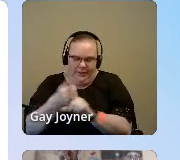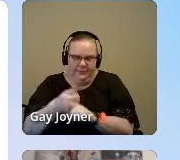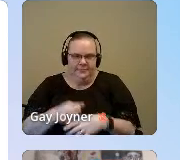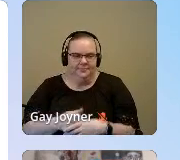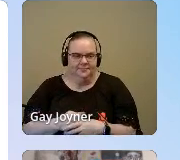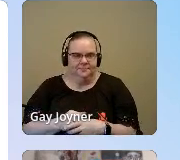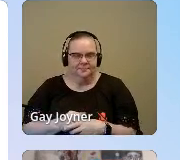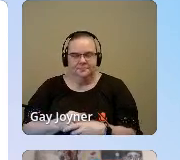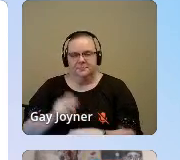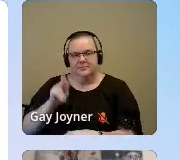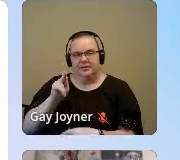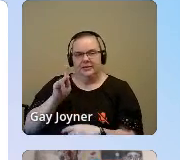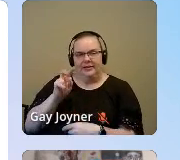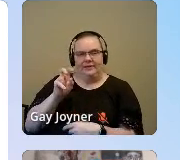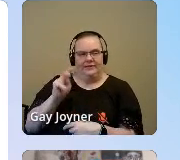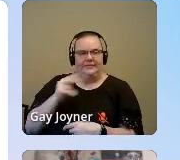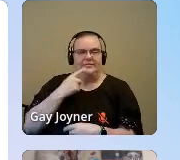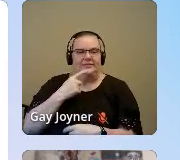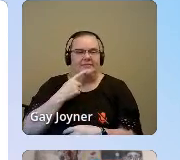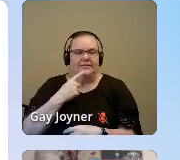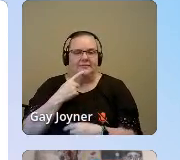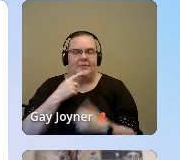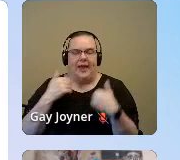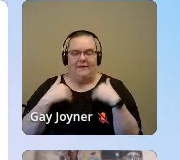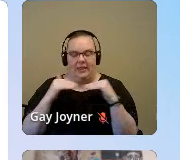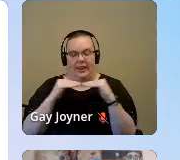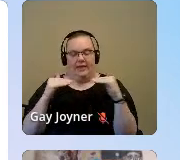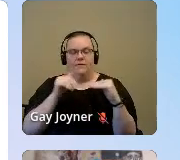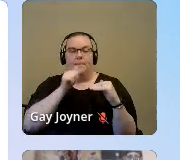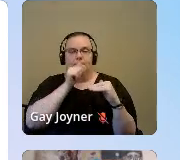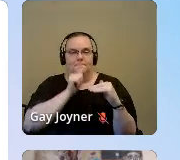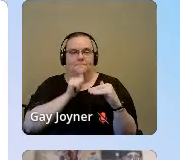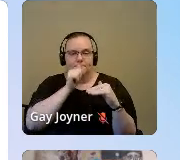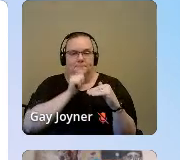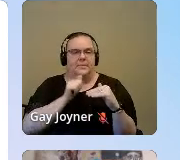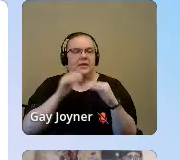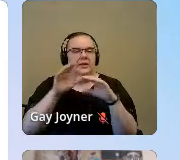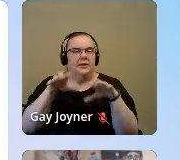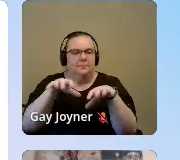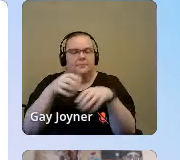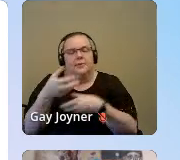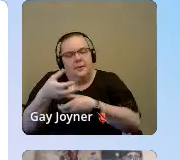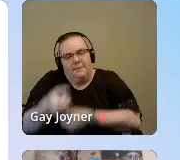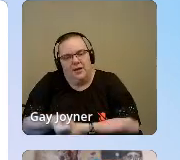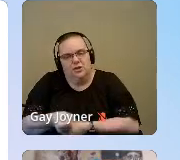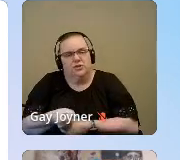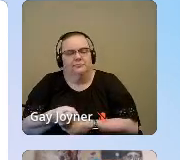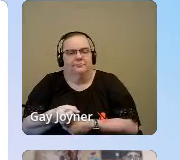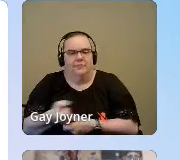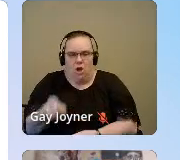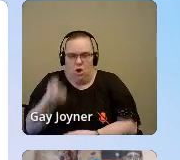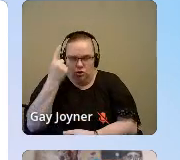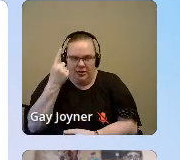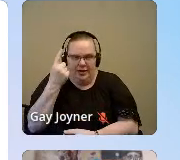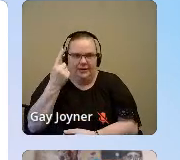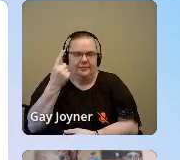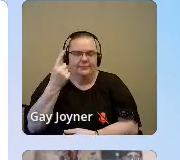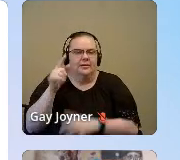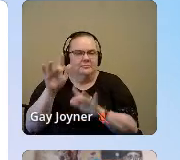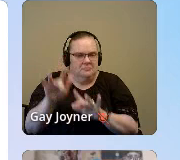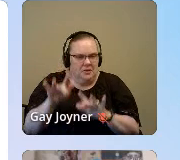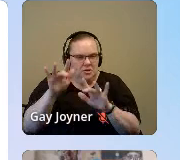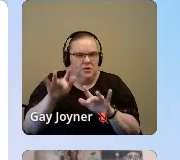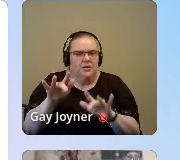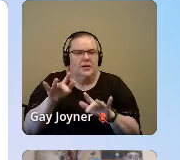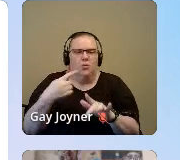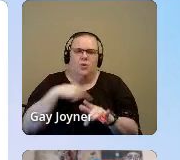Kevin says, a level of compassion, patience, and understanding, pour hope into them. We don't have to have it all figured out. And